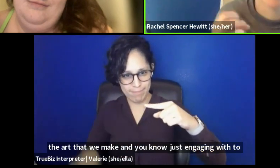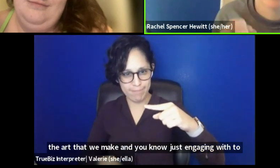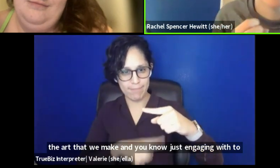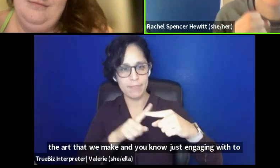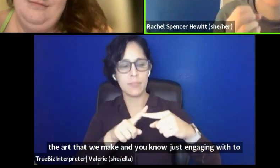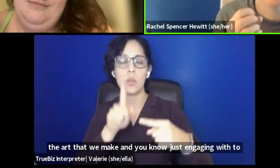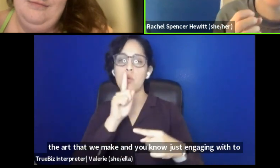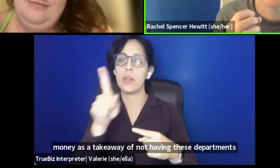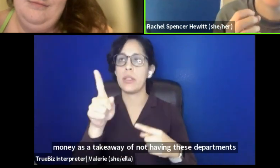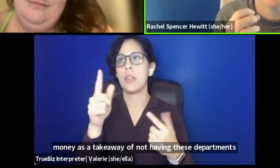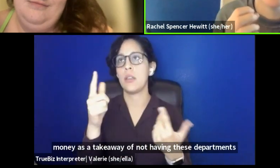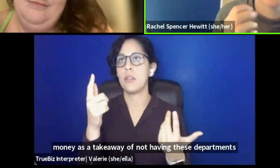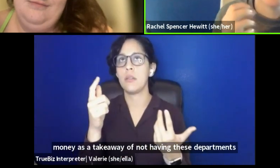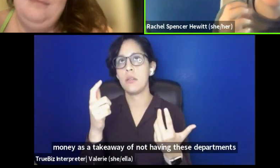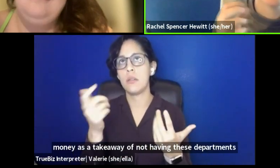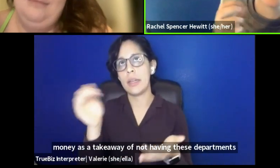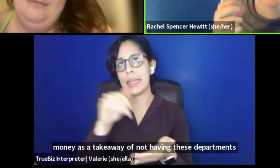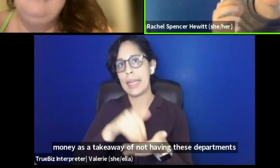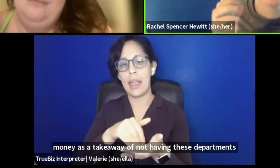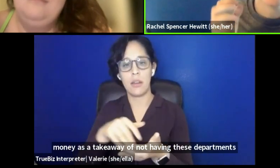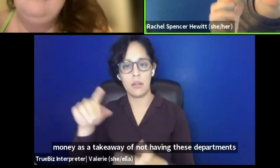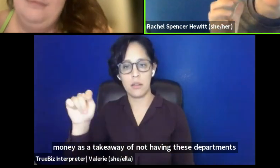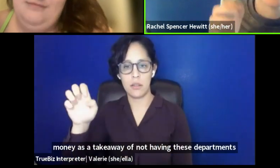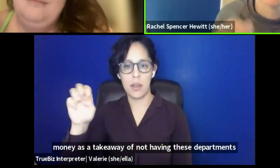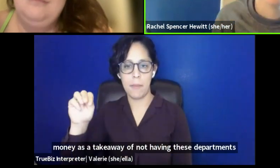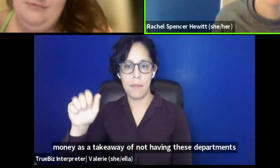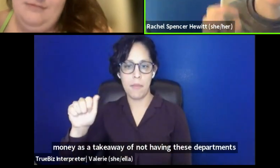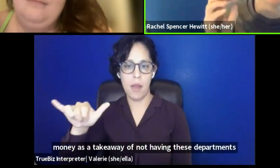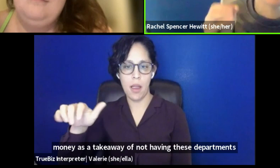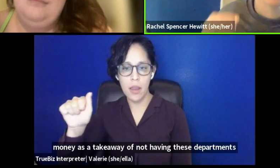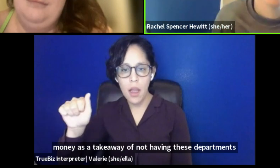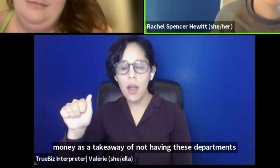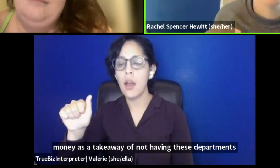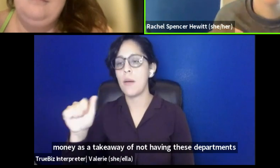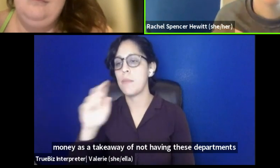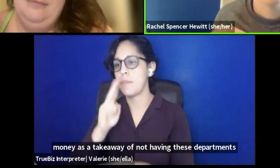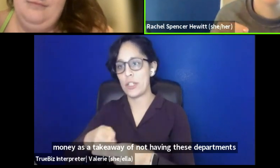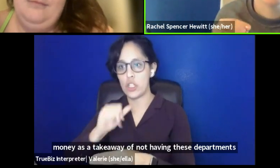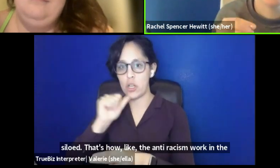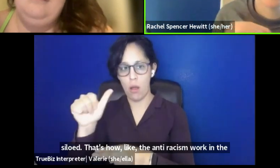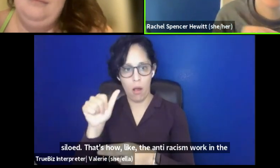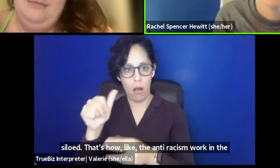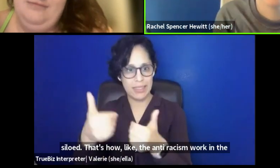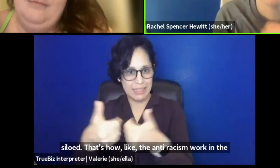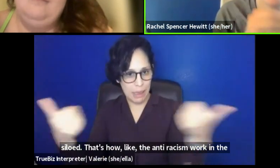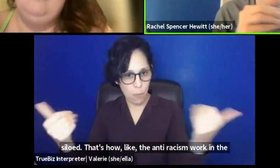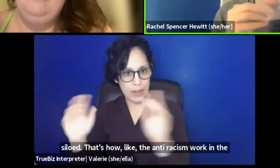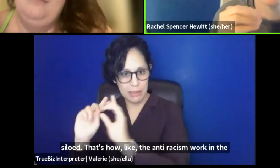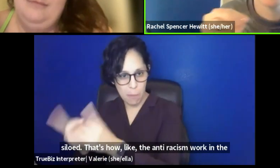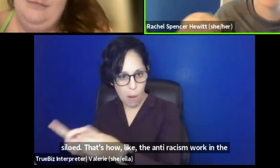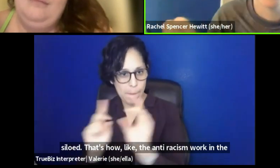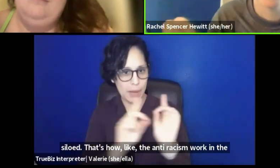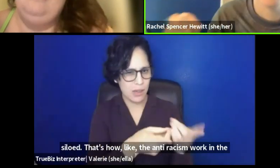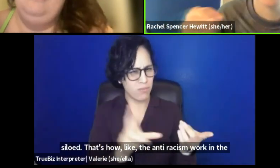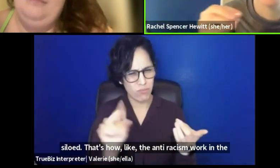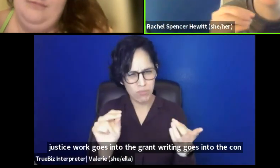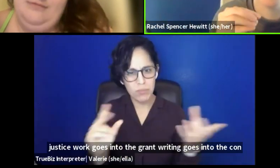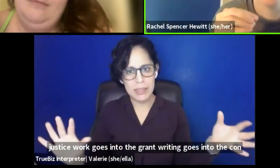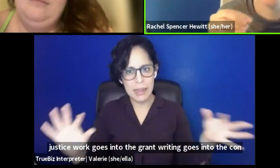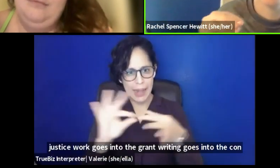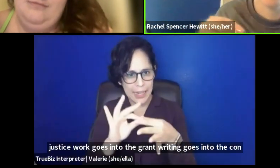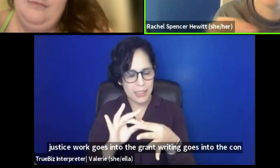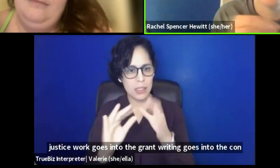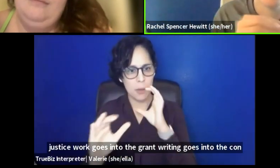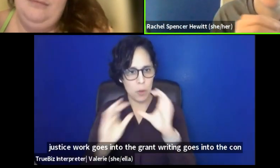having these departments siloed. That's how like the anti-racism work and the justice work goes into the grant writing, goes into the content